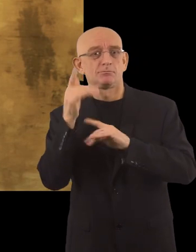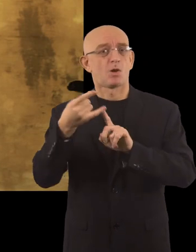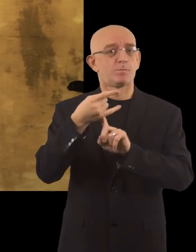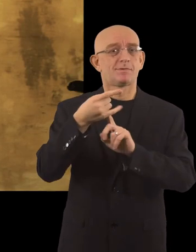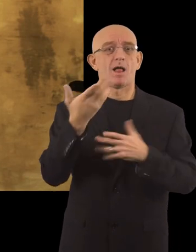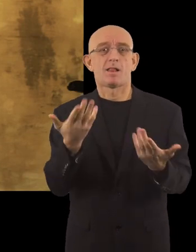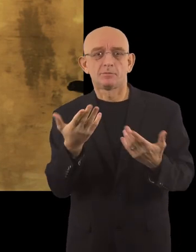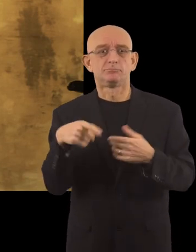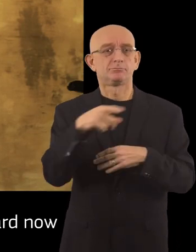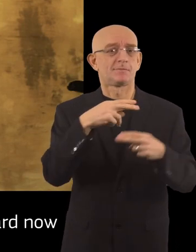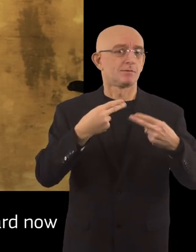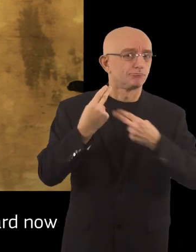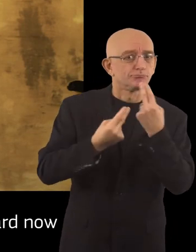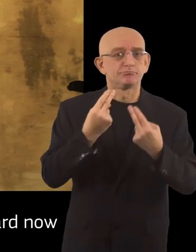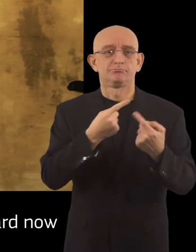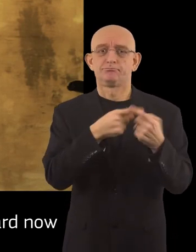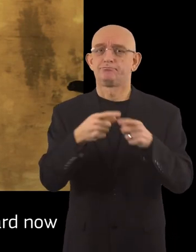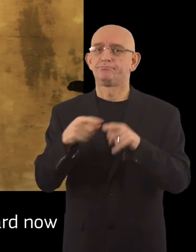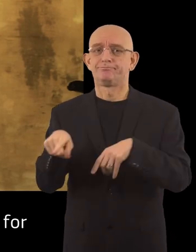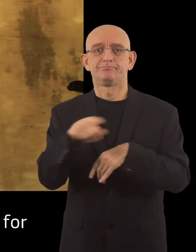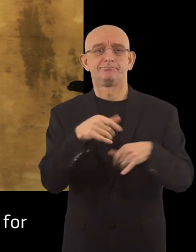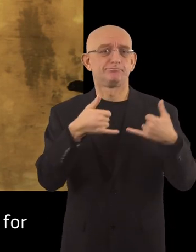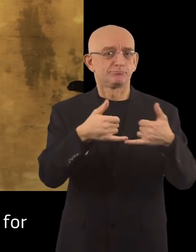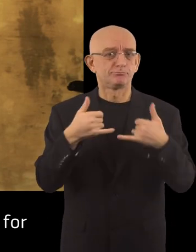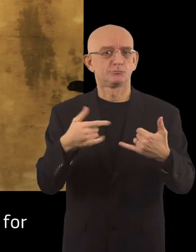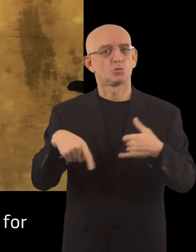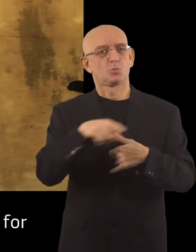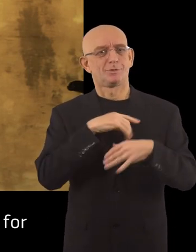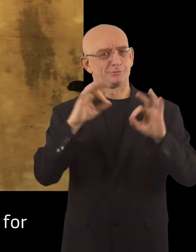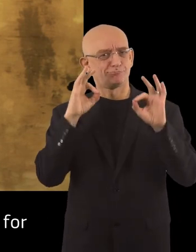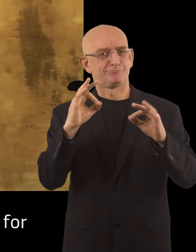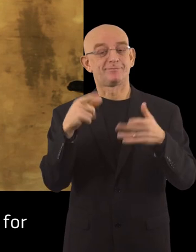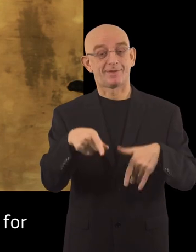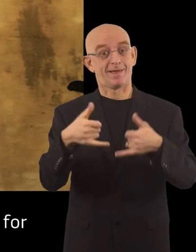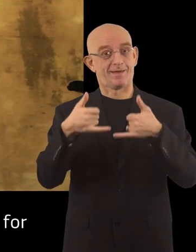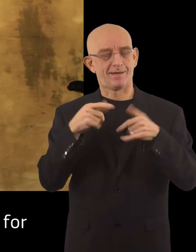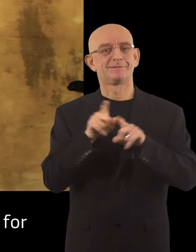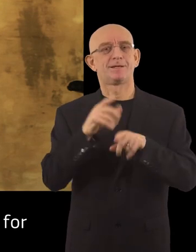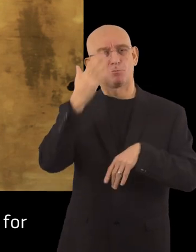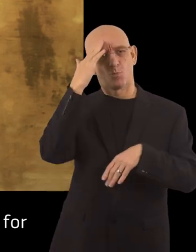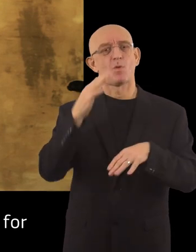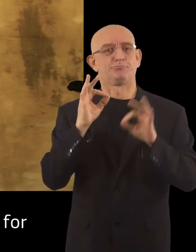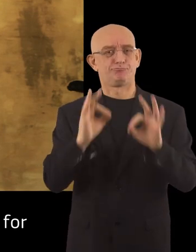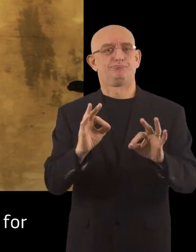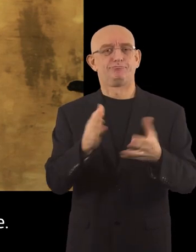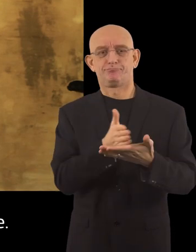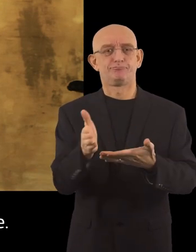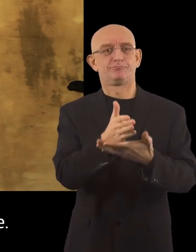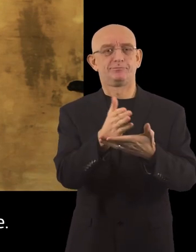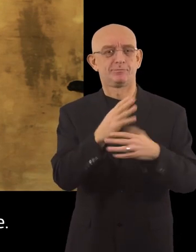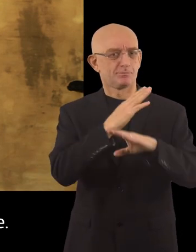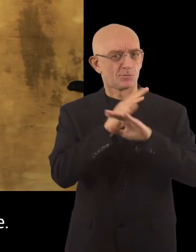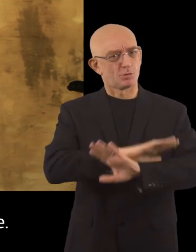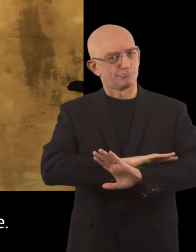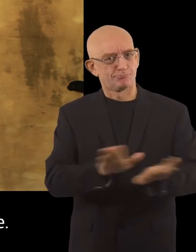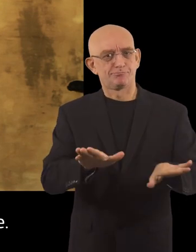the hotels, restaurants and so on. We are proud that we have received this award award. This shows